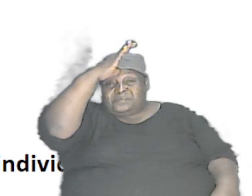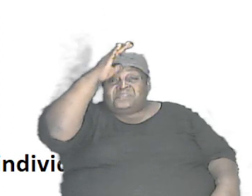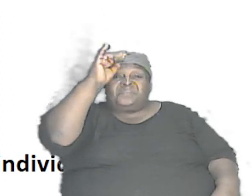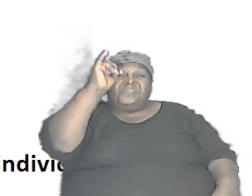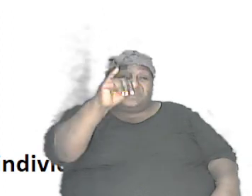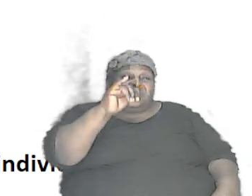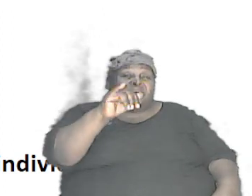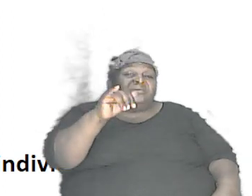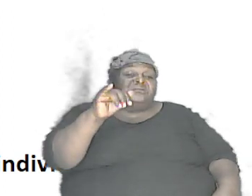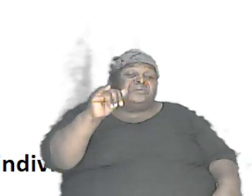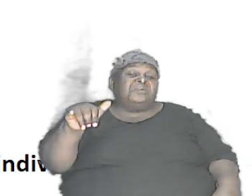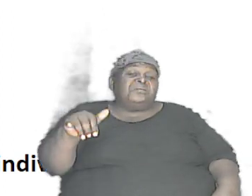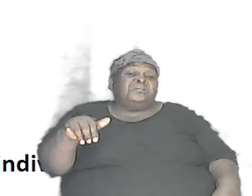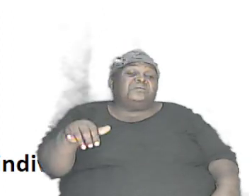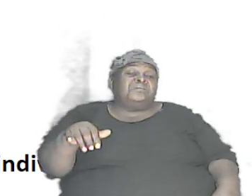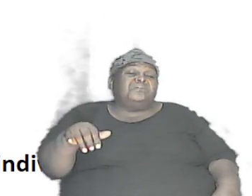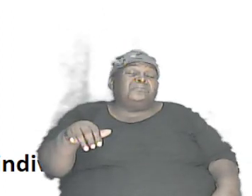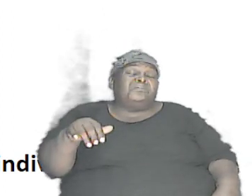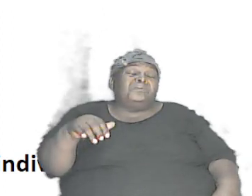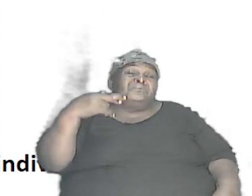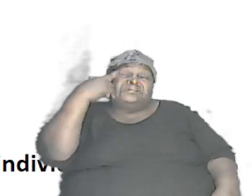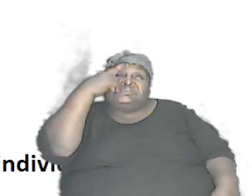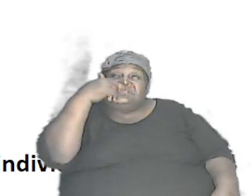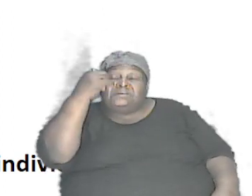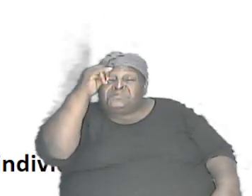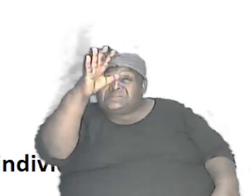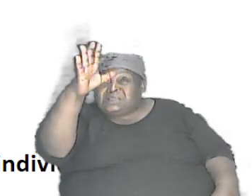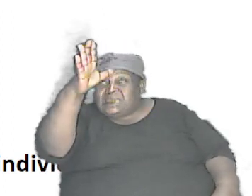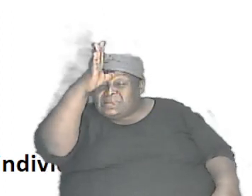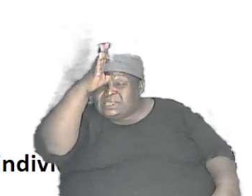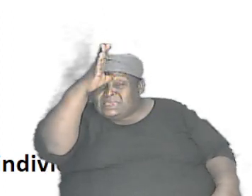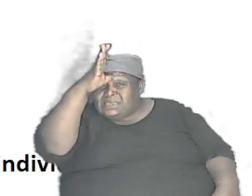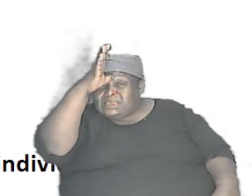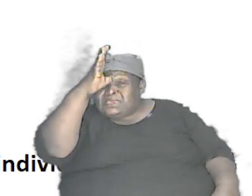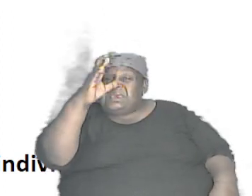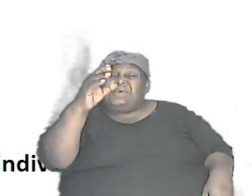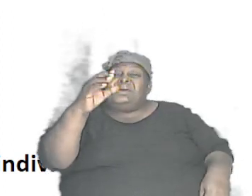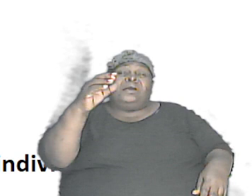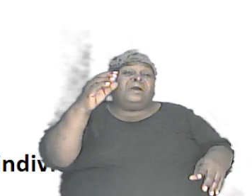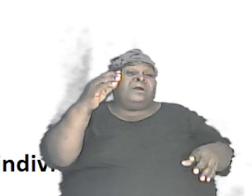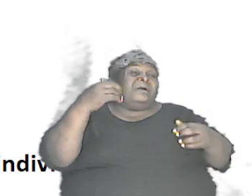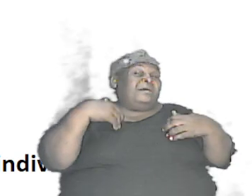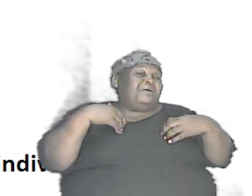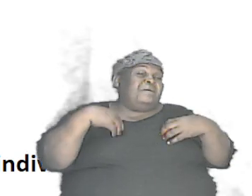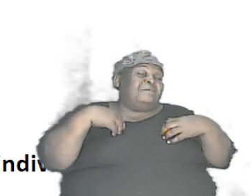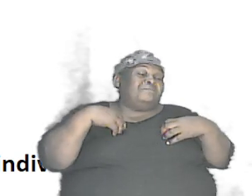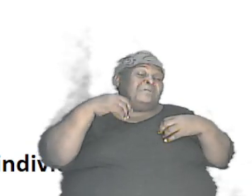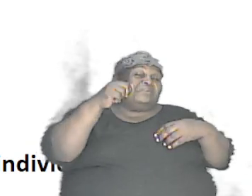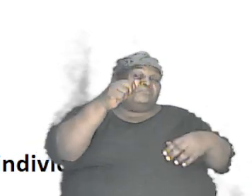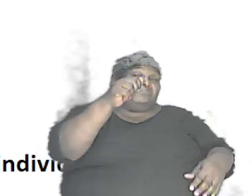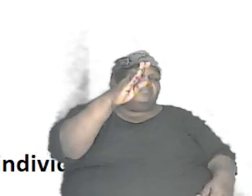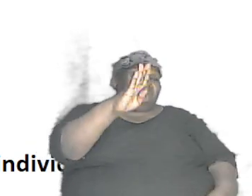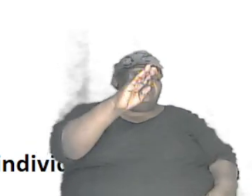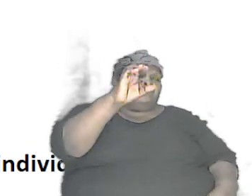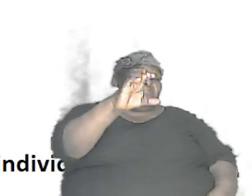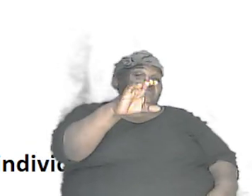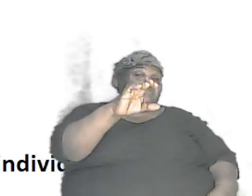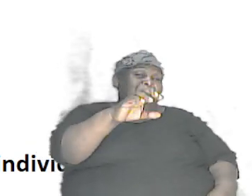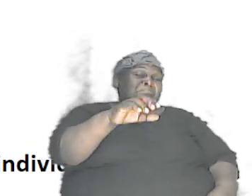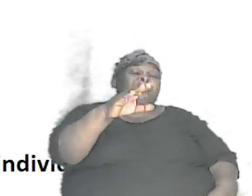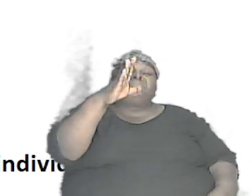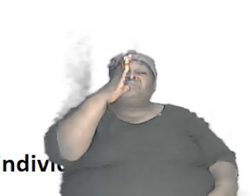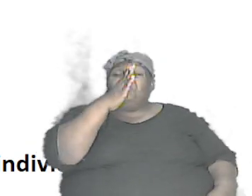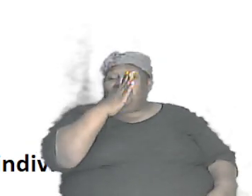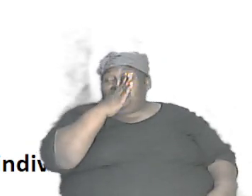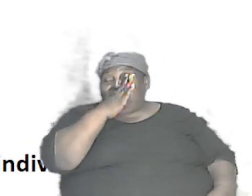that child going to be the dead stamp of daddy. But then they're going to have the little A from mom and the little B from mom and the